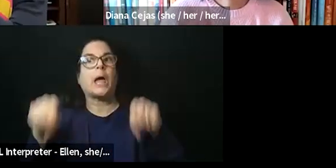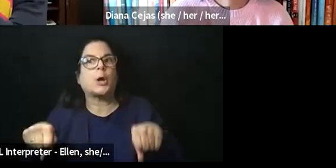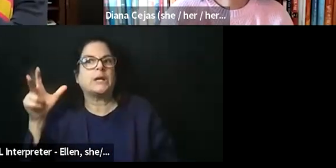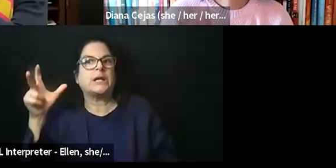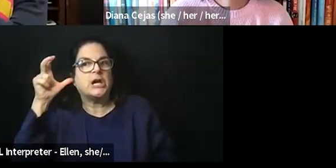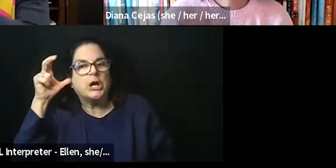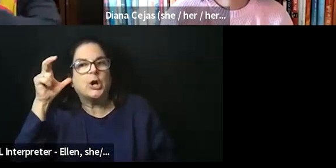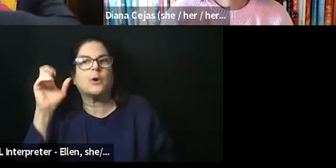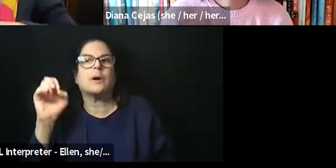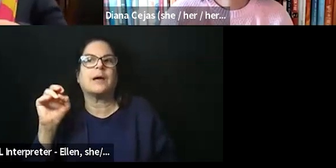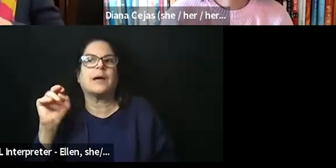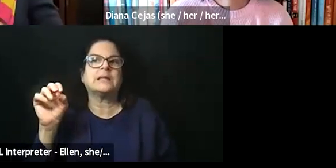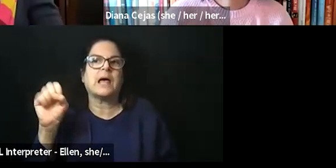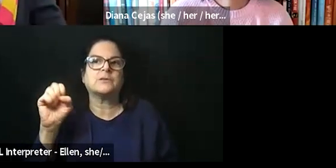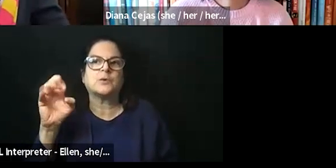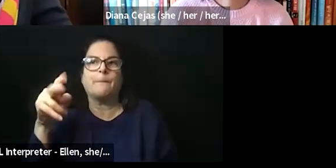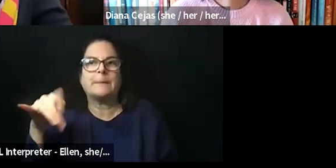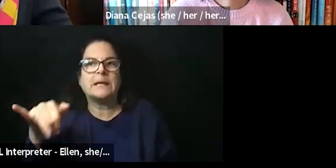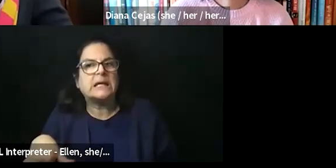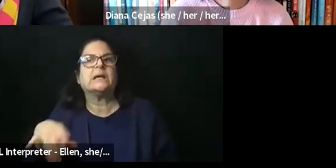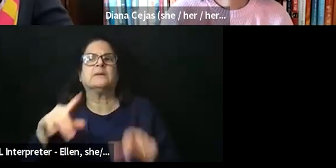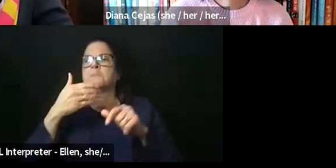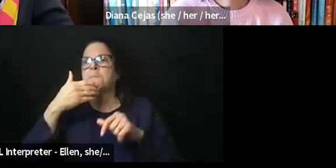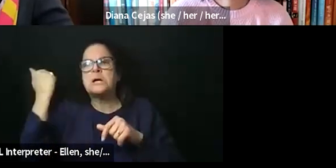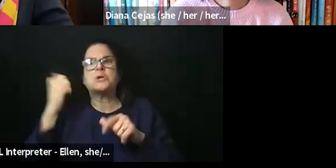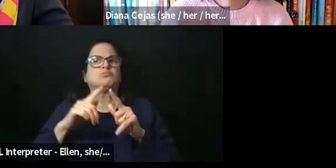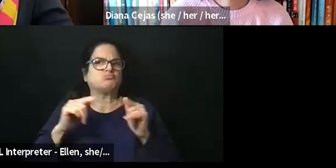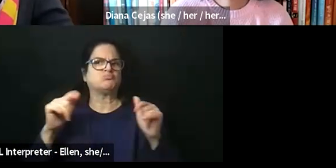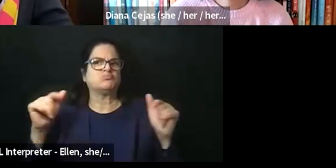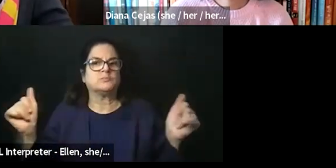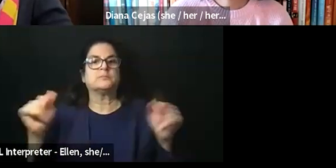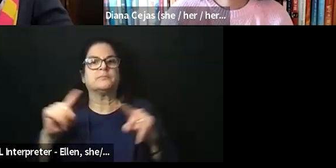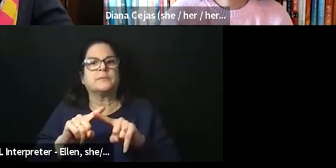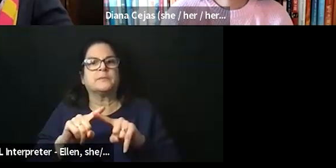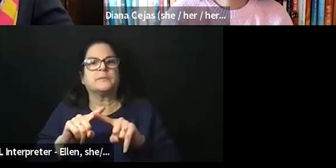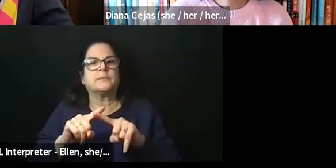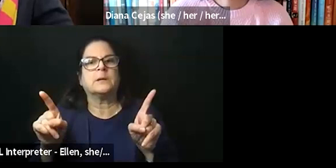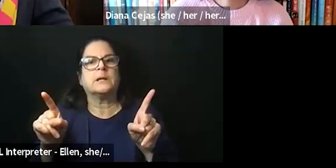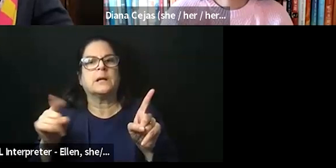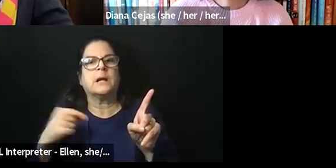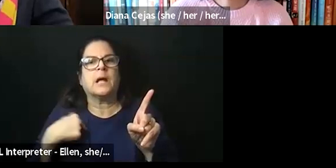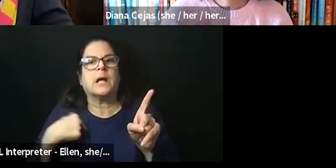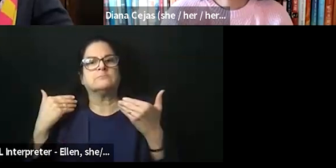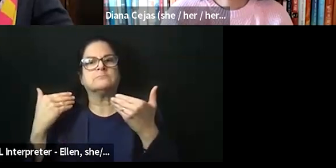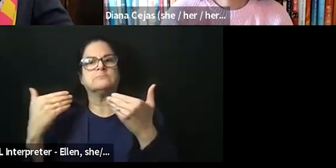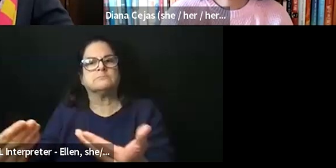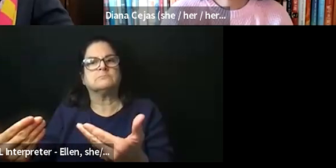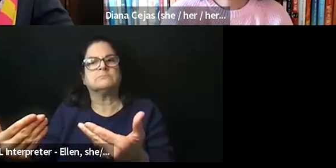better. And so they were very supportive. With that said, you know, I went on to do another fellowship at another institution.